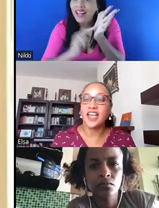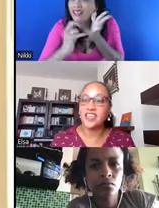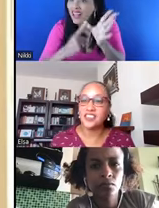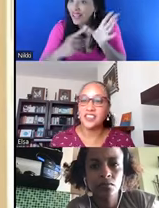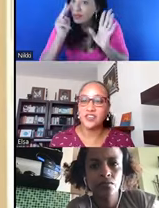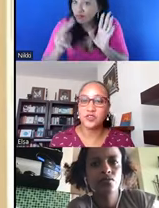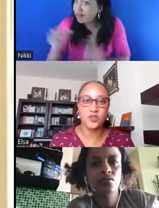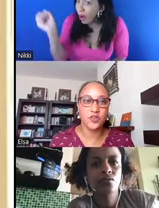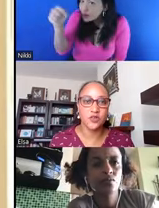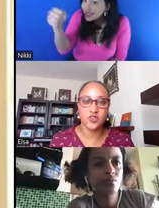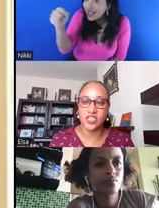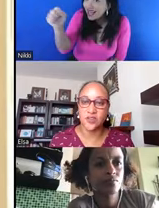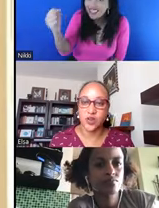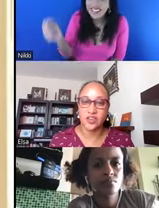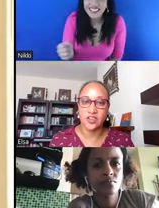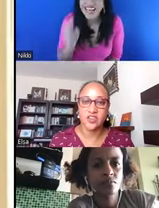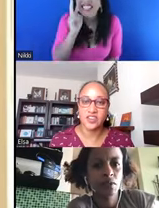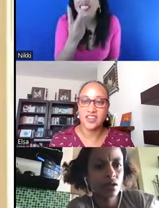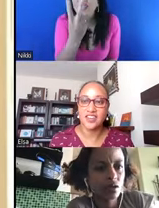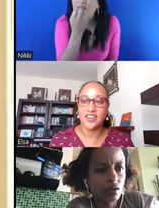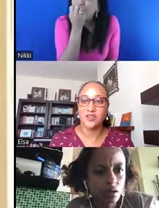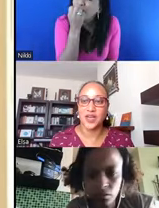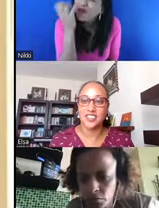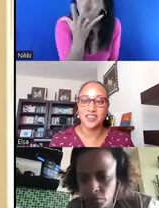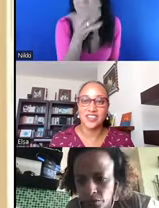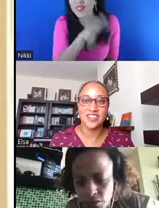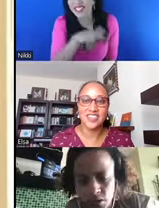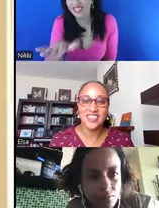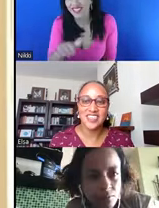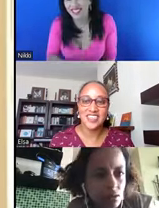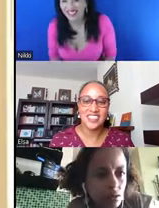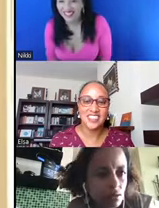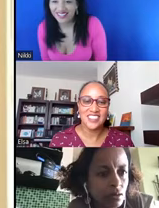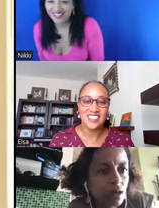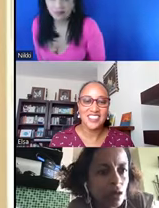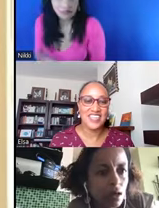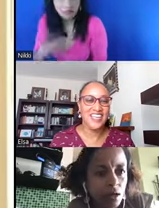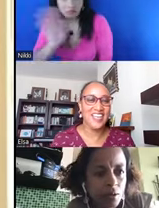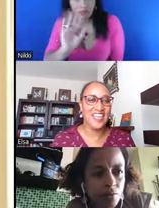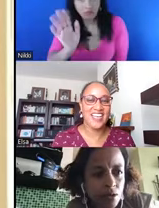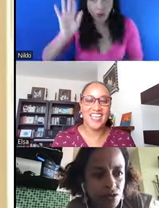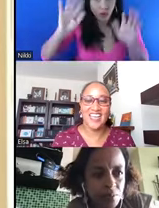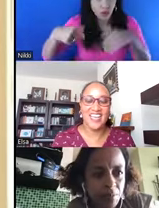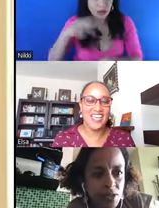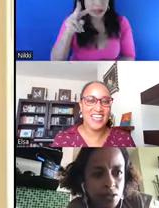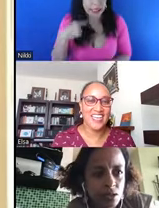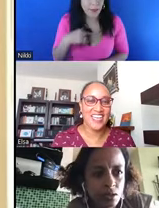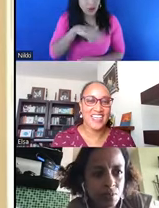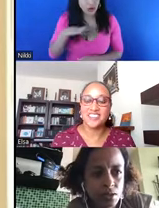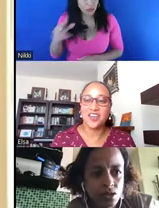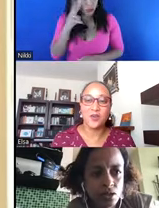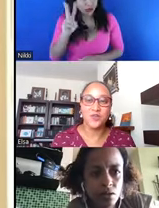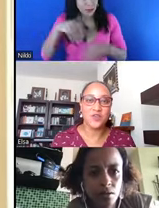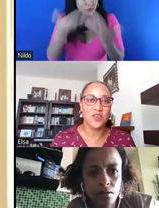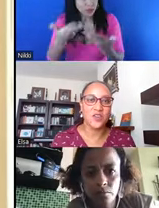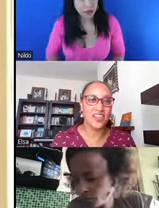Yes, I can see two beautiful children. No, you shouldn't see my children, no. Do you see my presentation? The